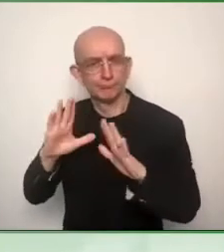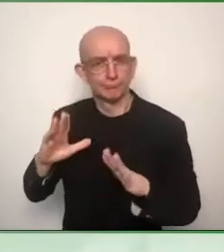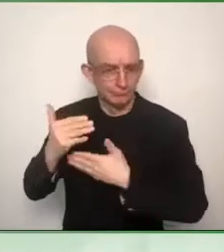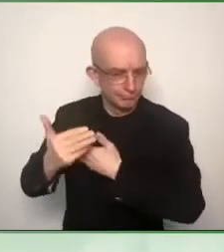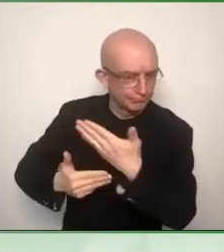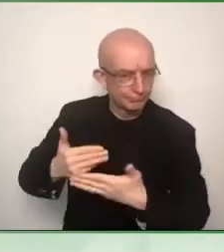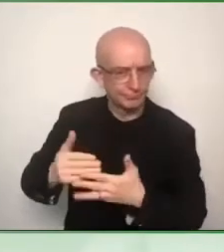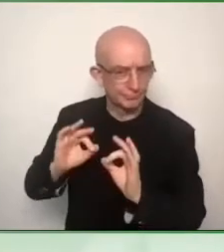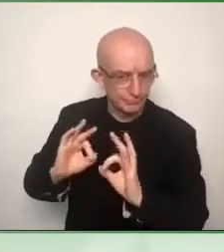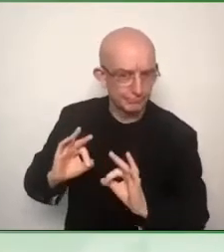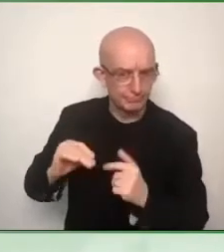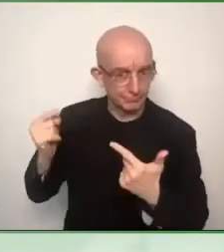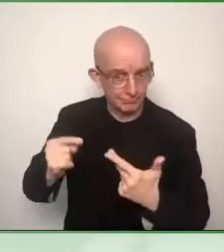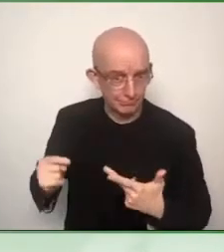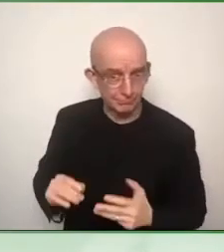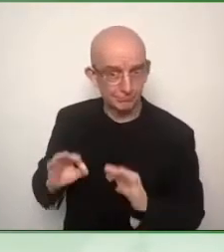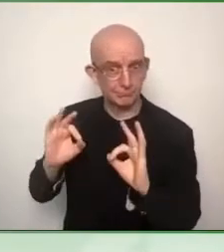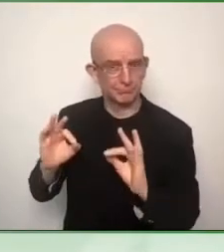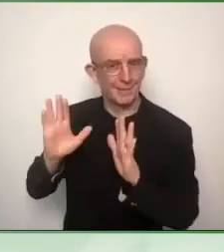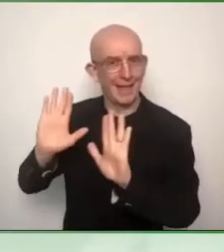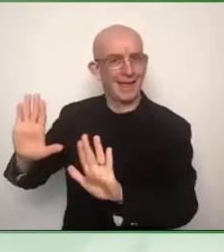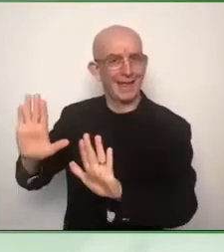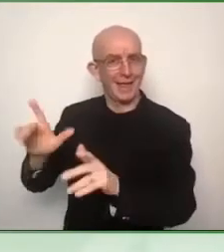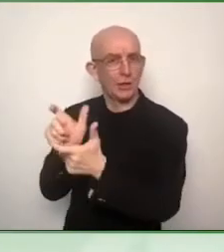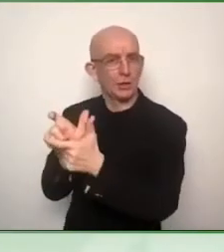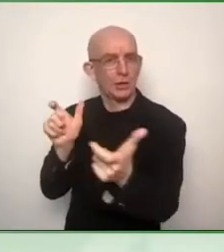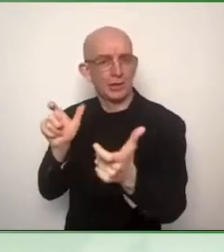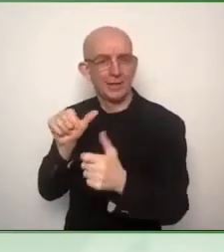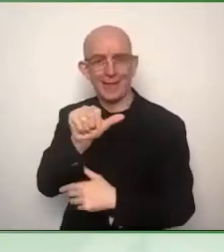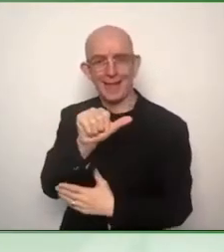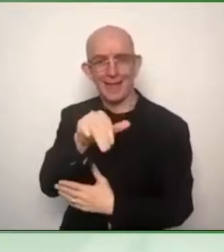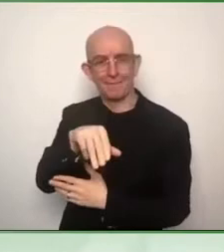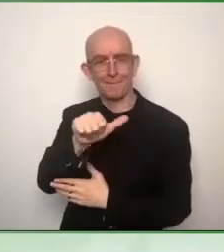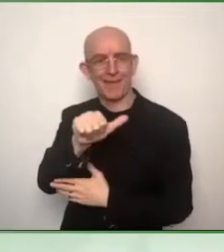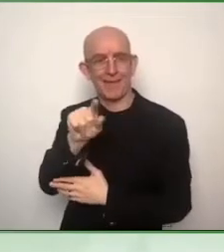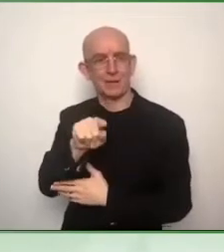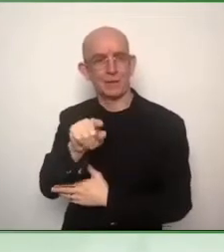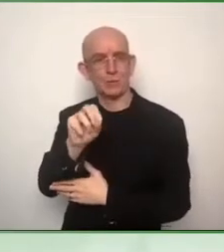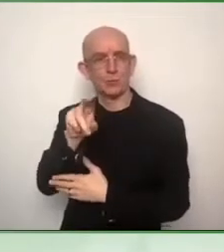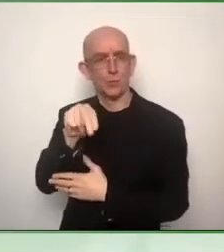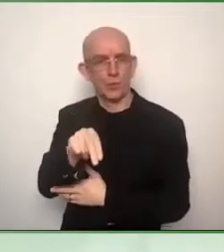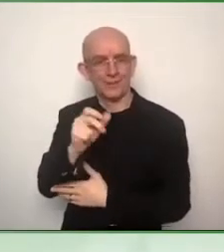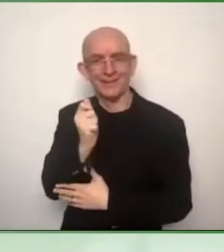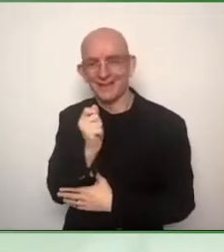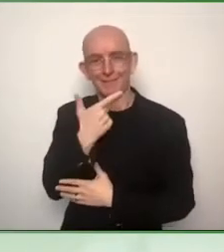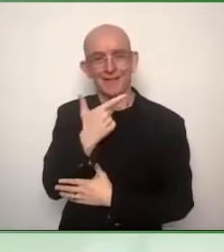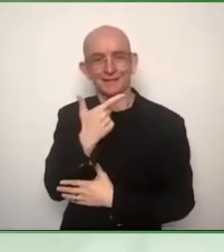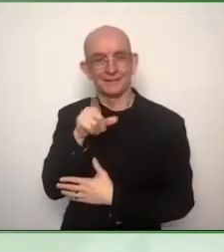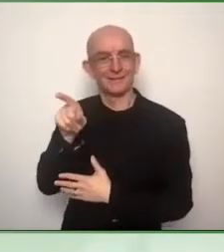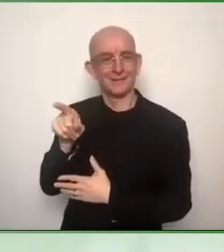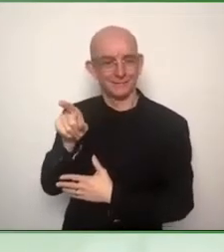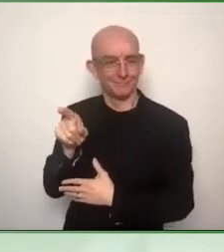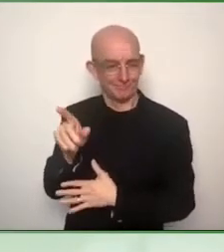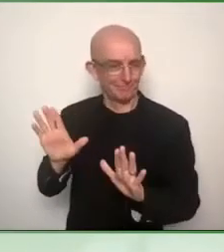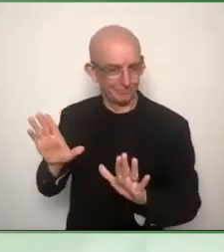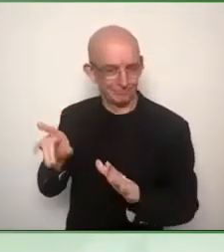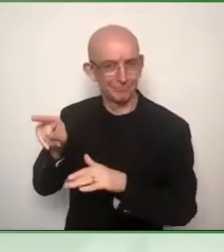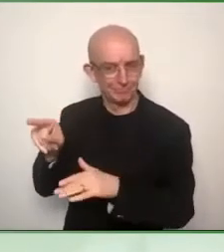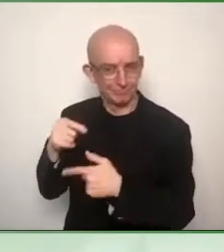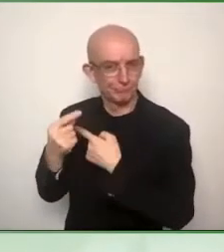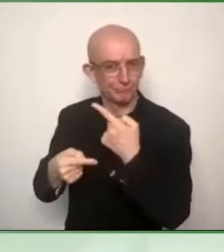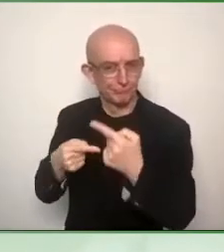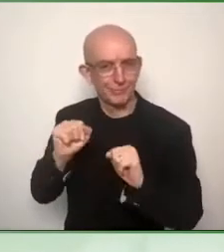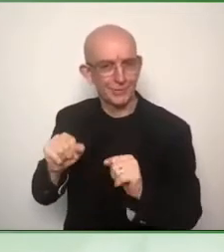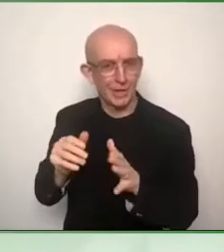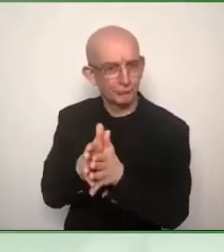in a few seconds. So Shadi will give us the Amazon.com perspective on how the Amazon.com is seeing the